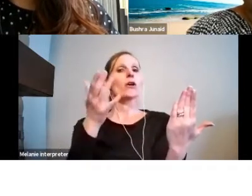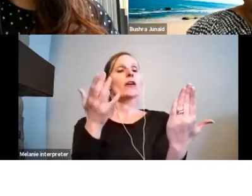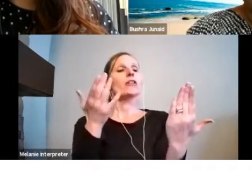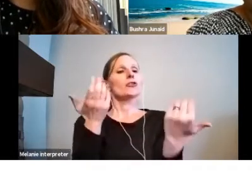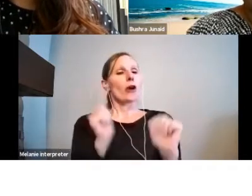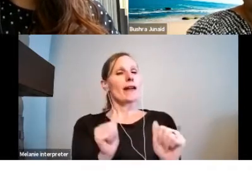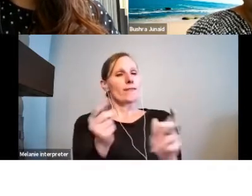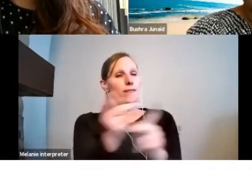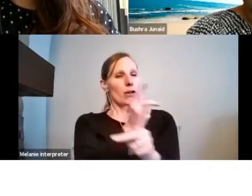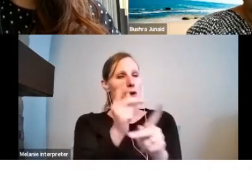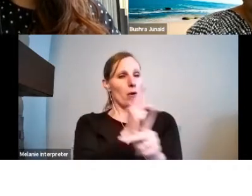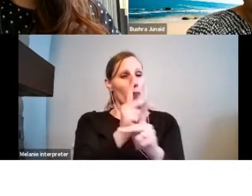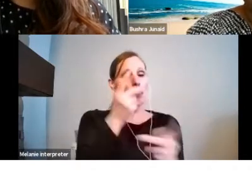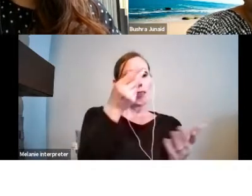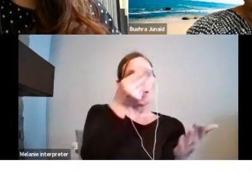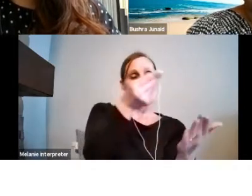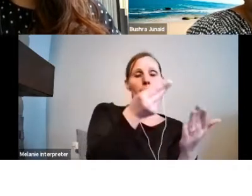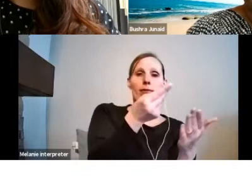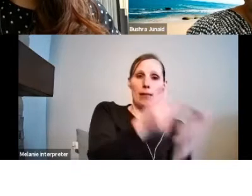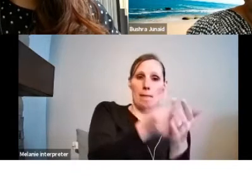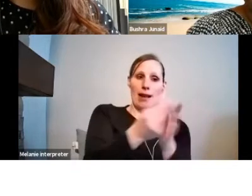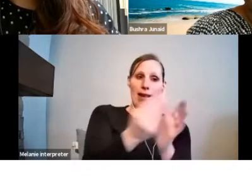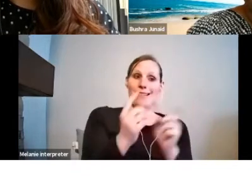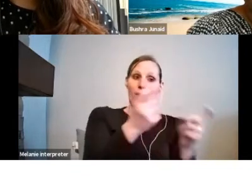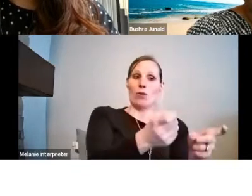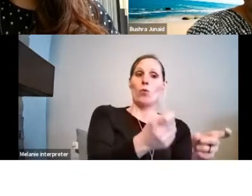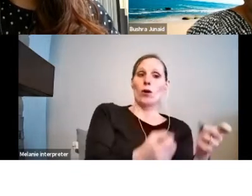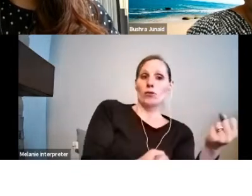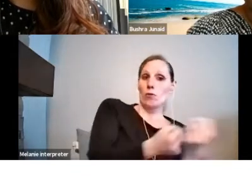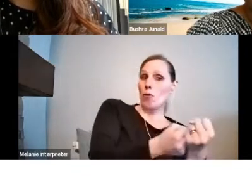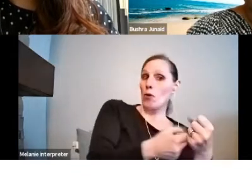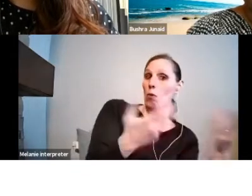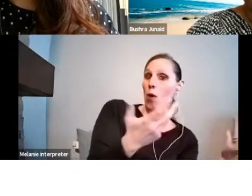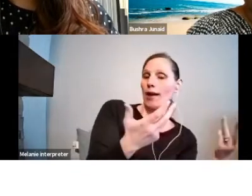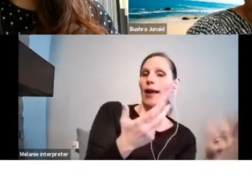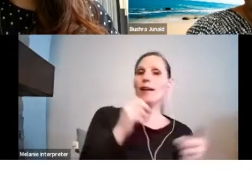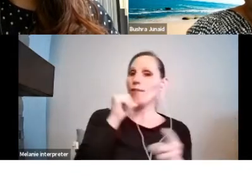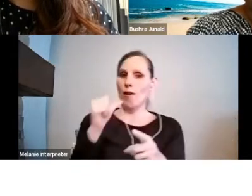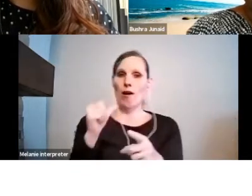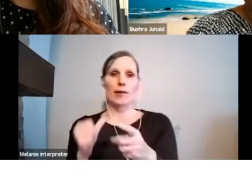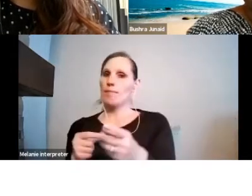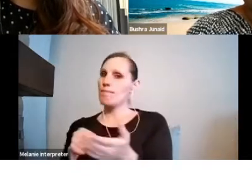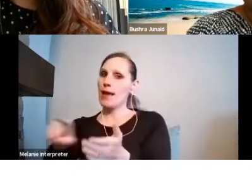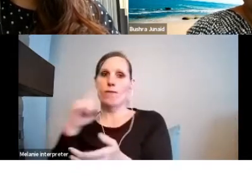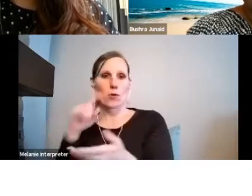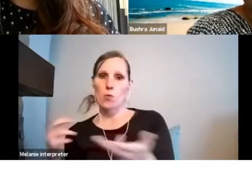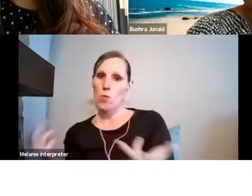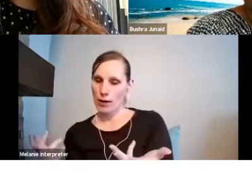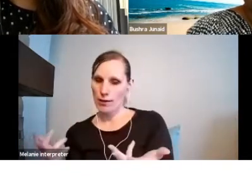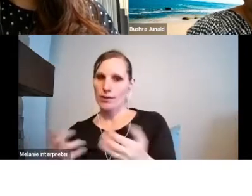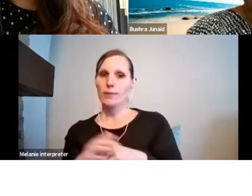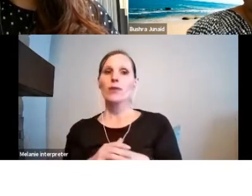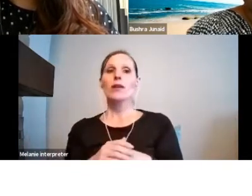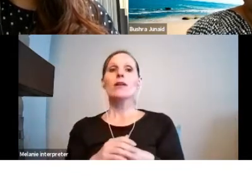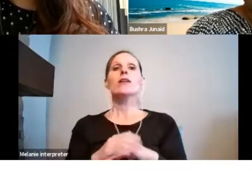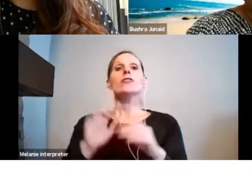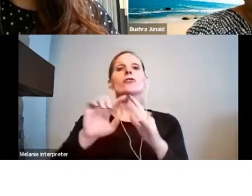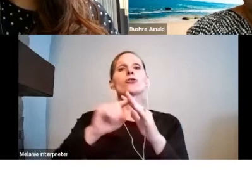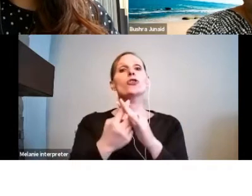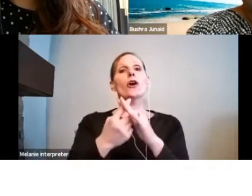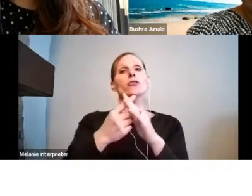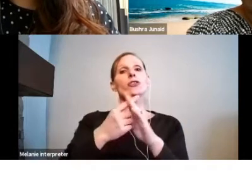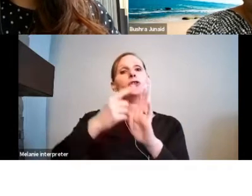program funds and what it does not fund and the eligibility requirements. Start a draft application in NOVA